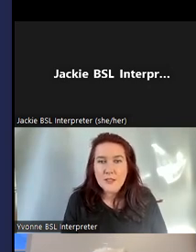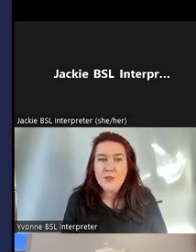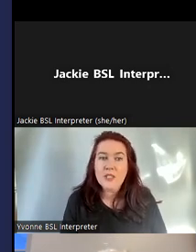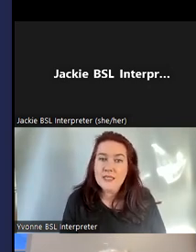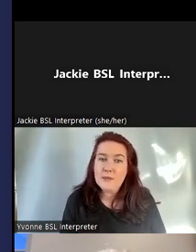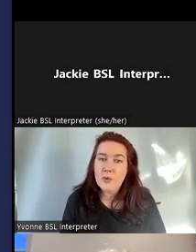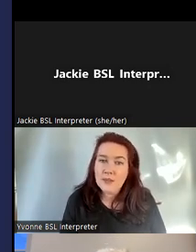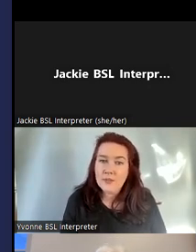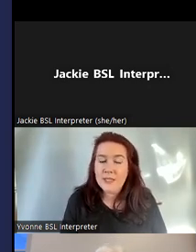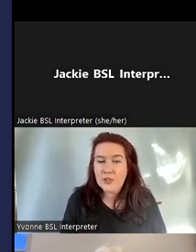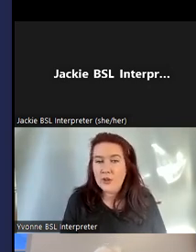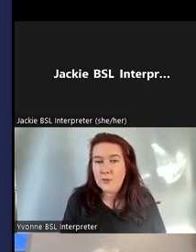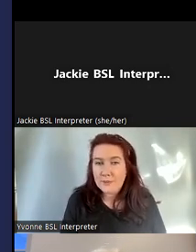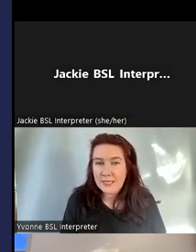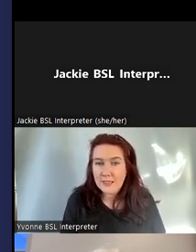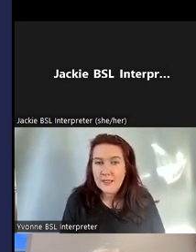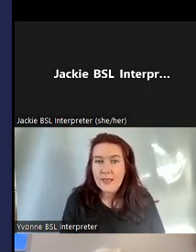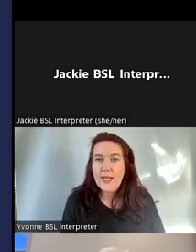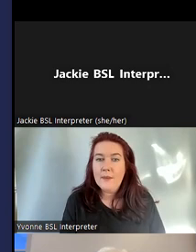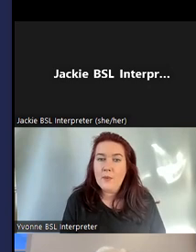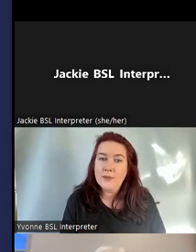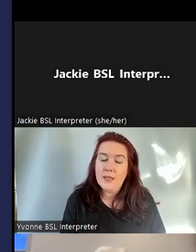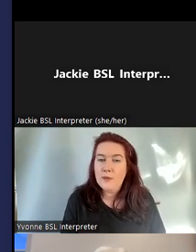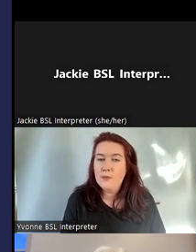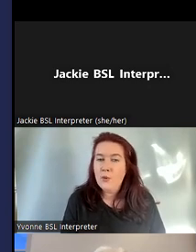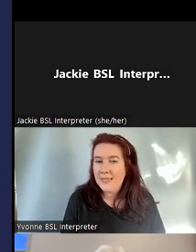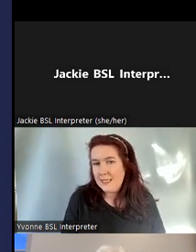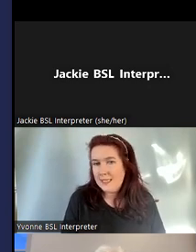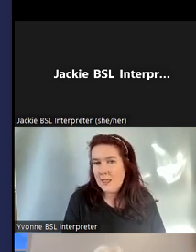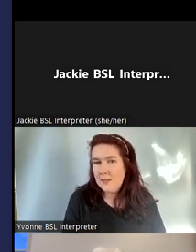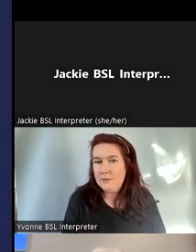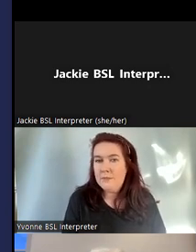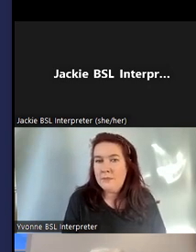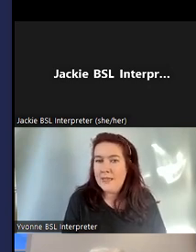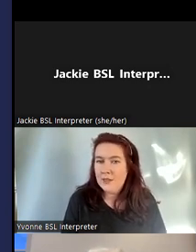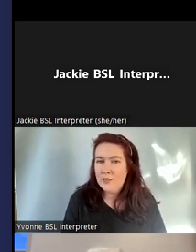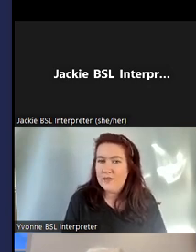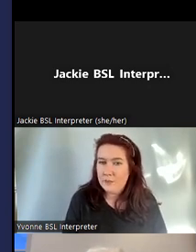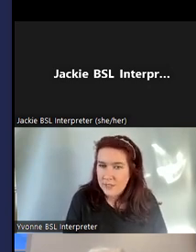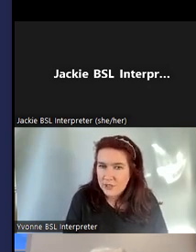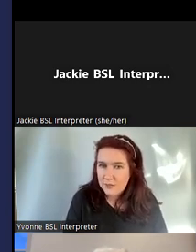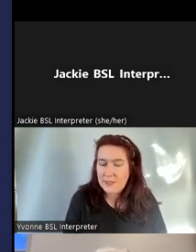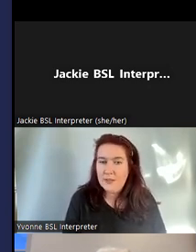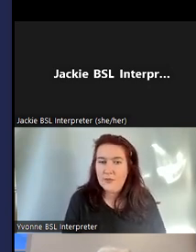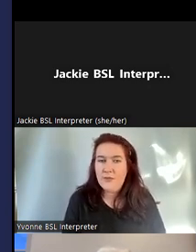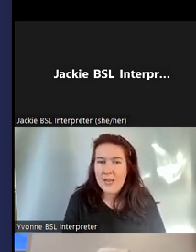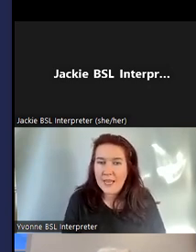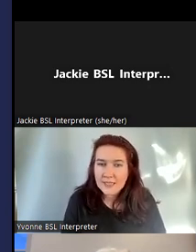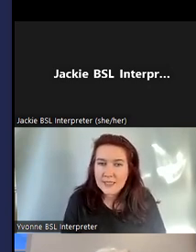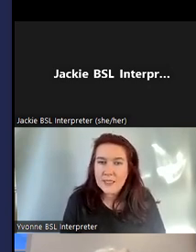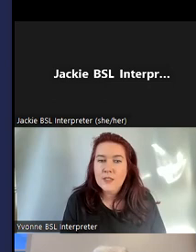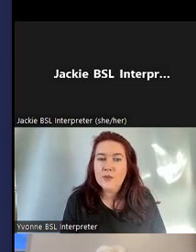so you can see more information on our website and our website at the moment is being refurbished it's been